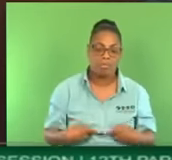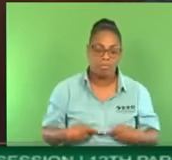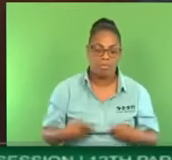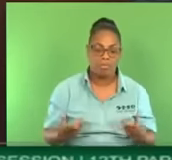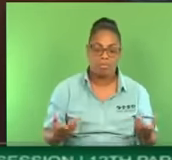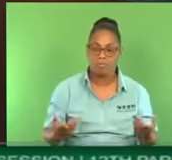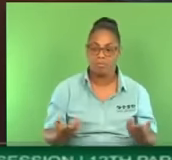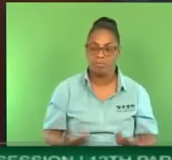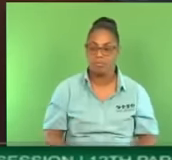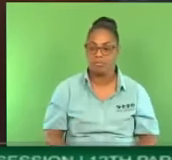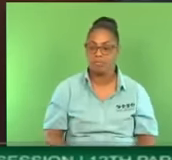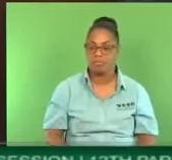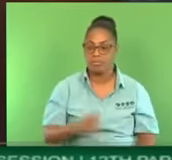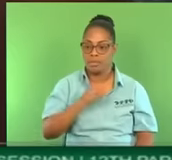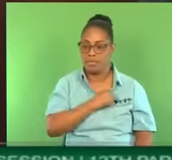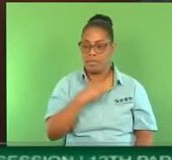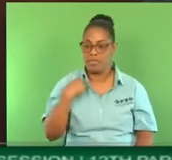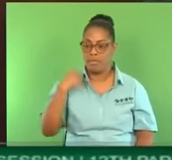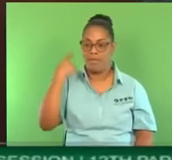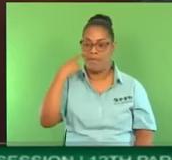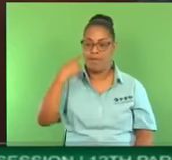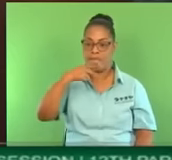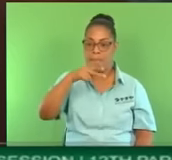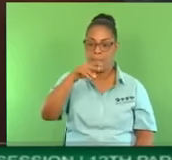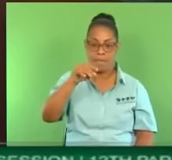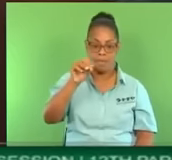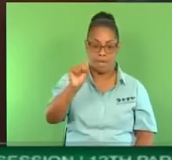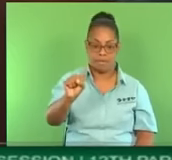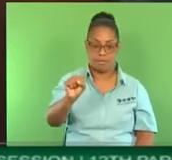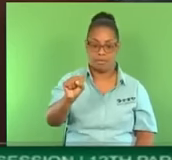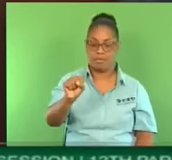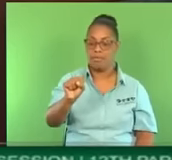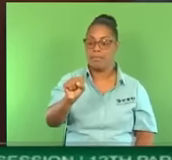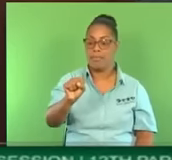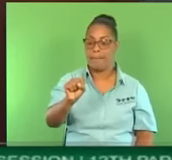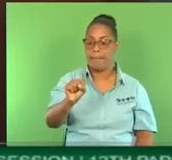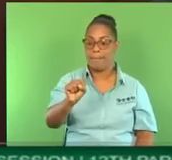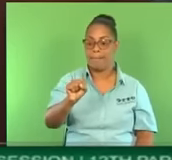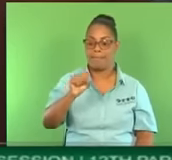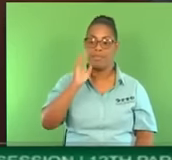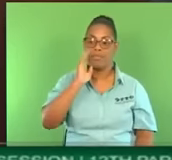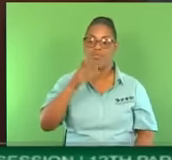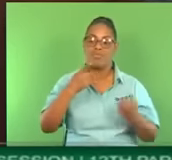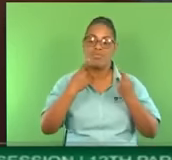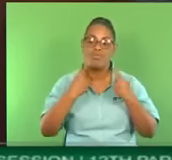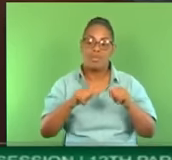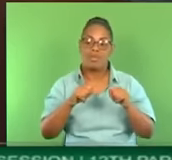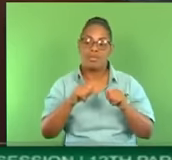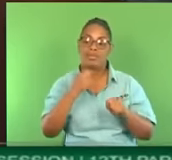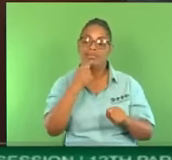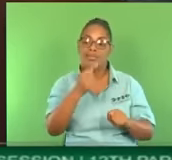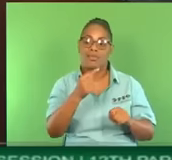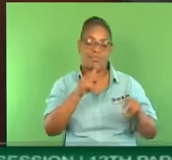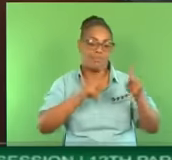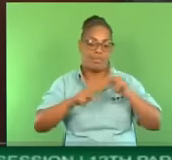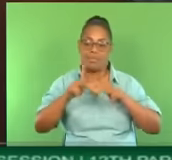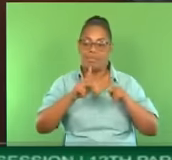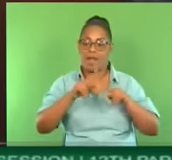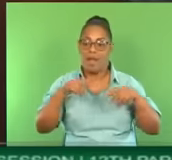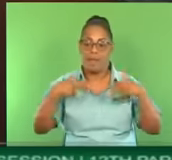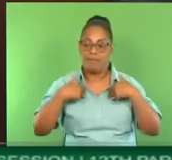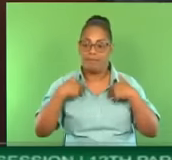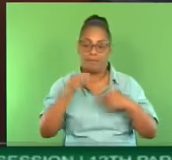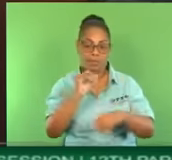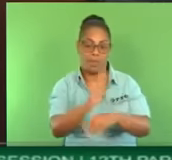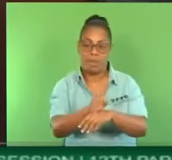Spain, North, St. Anne's, West will eventually try to convince people who are unemployed that they are really not unemployed.